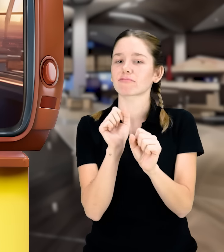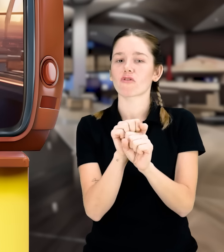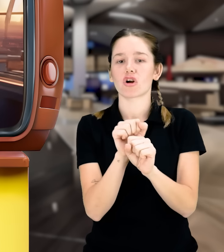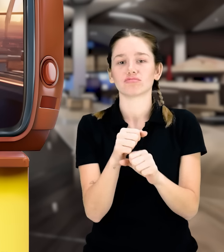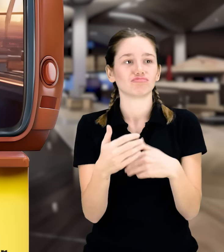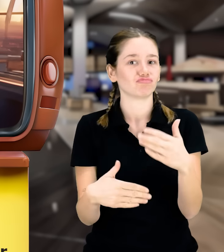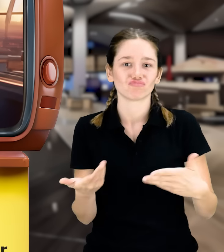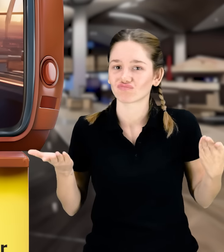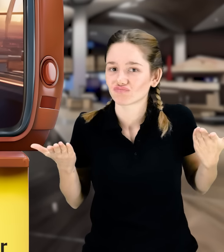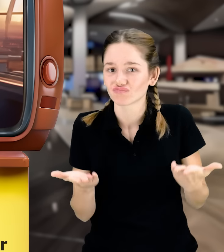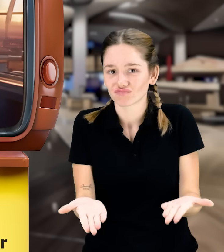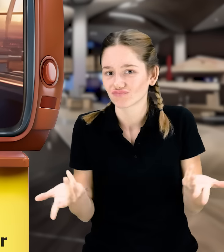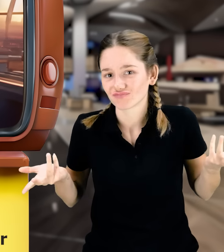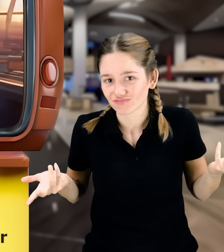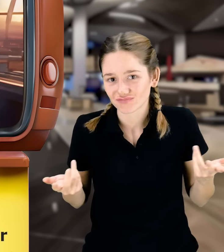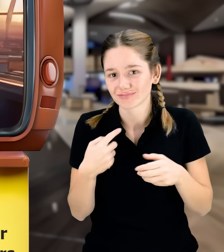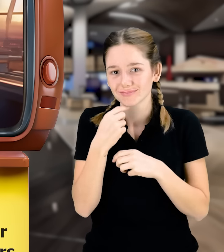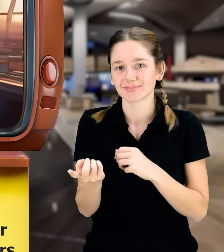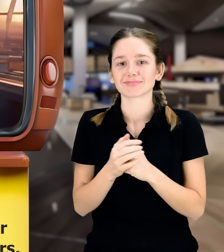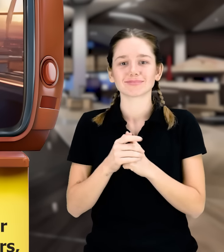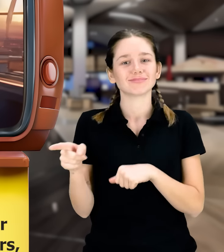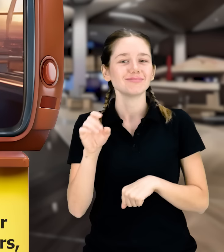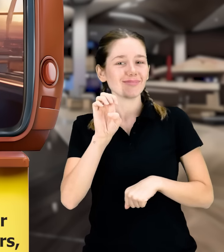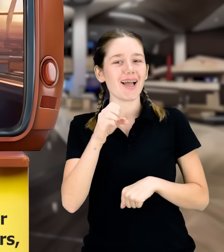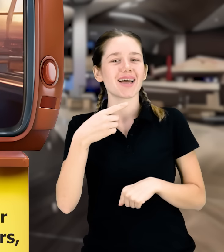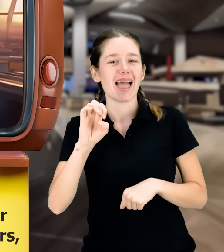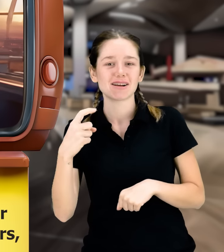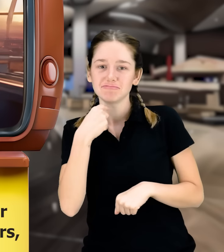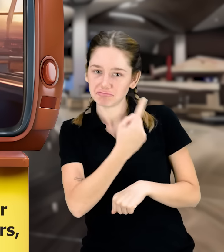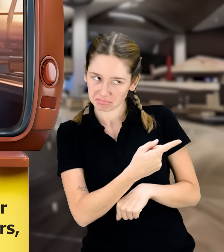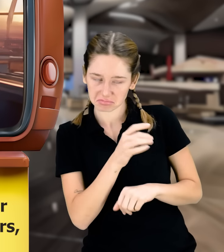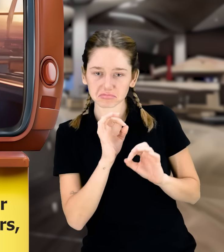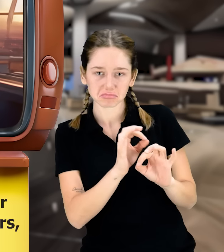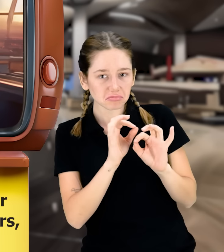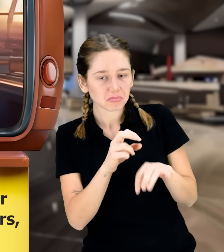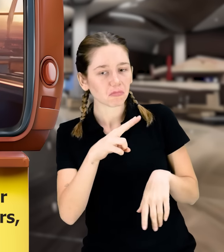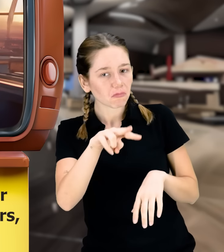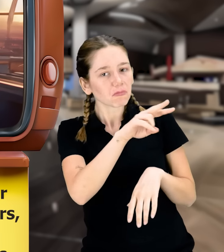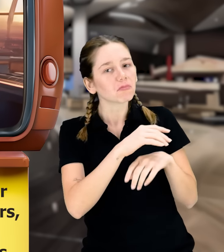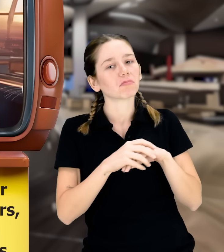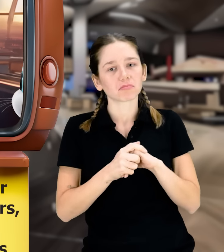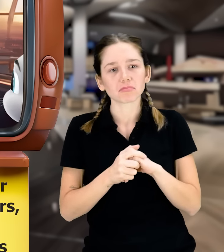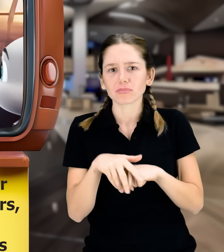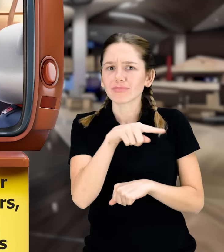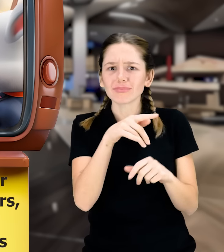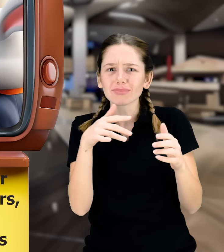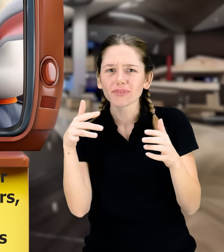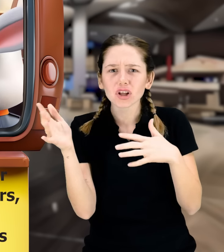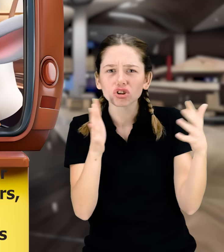As Ege mumbled to himself, Ruzgar leaned in and whispered into his ears.